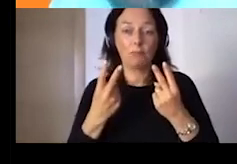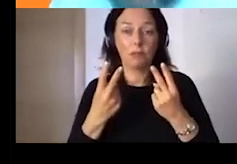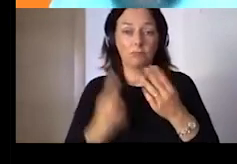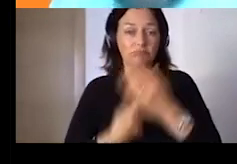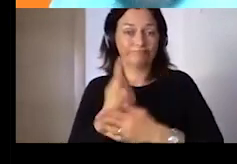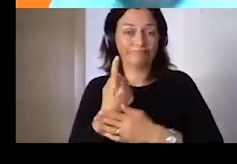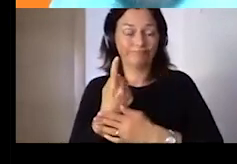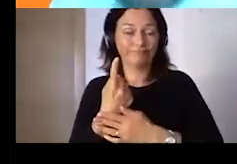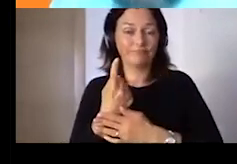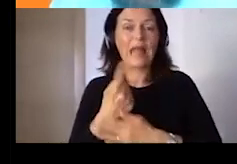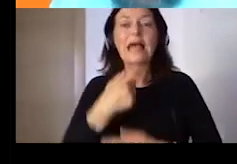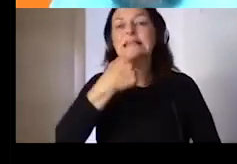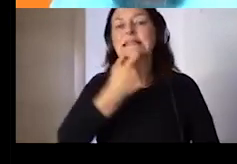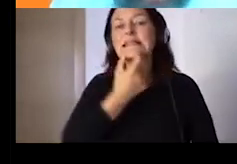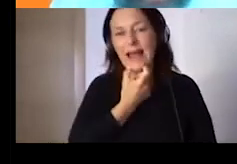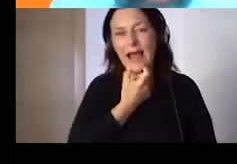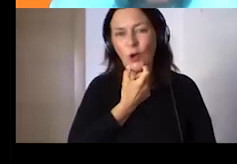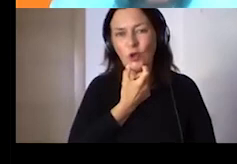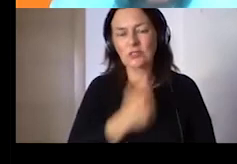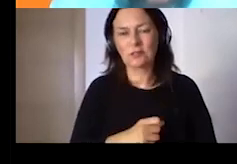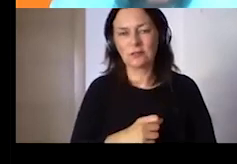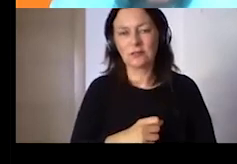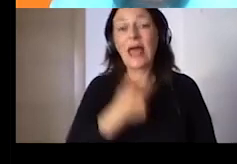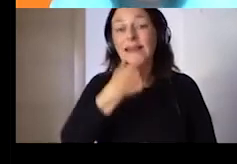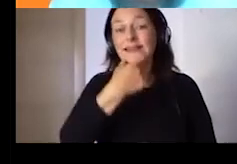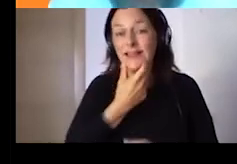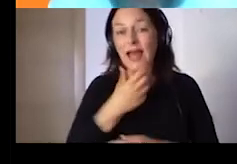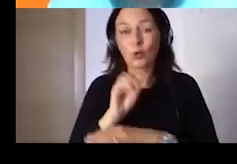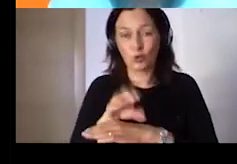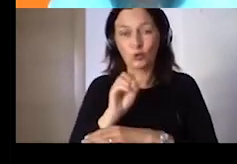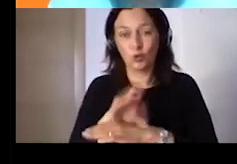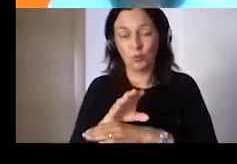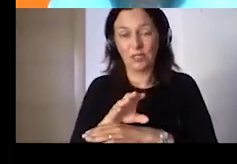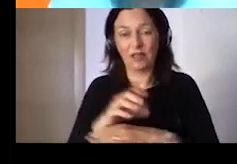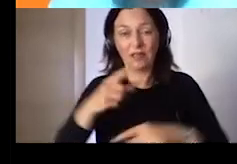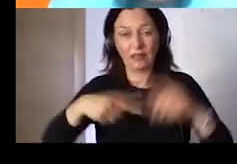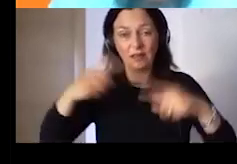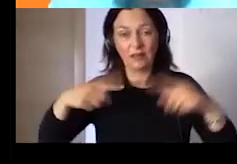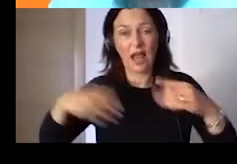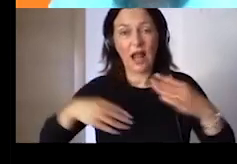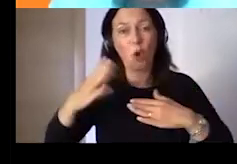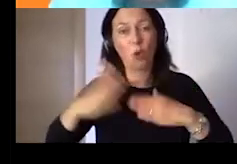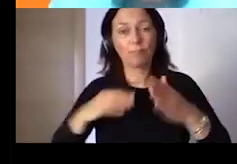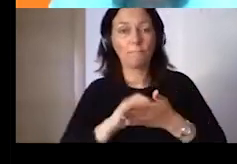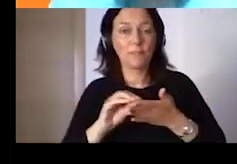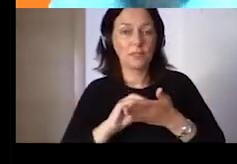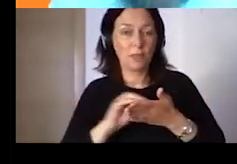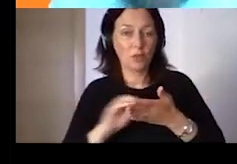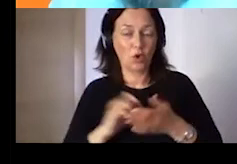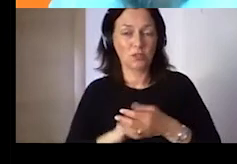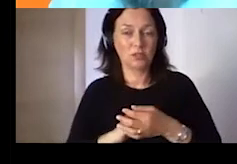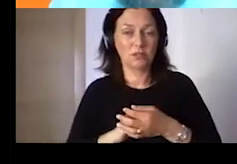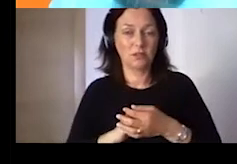seniority, it's probably the most easy to understand